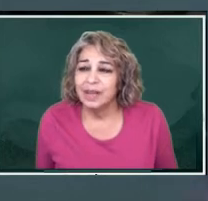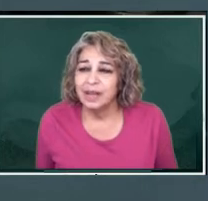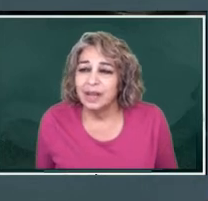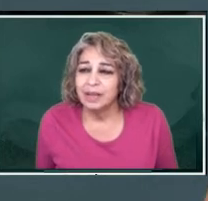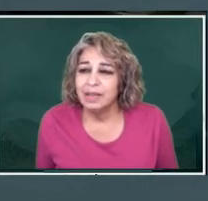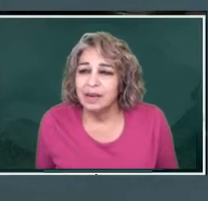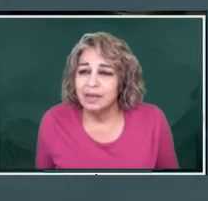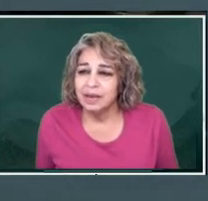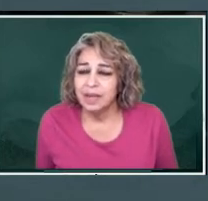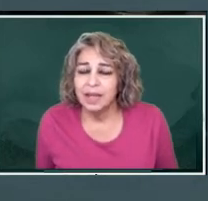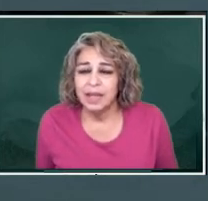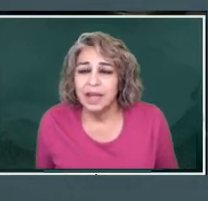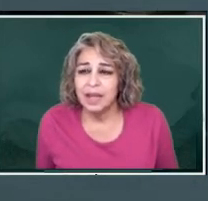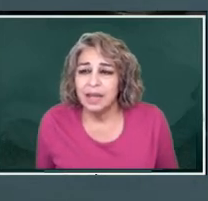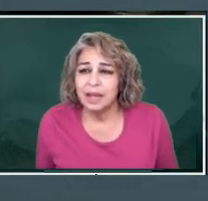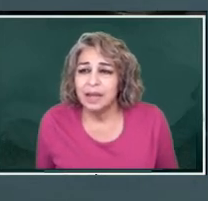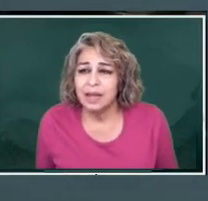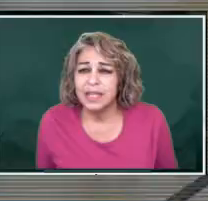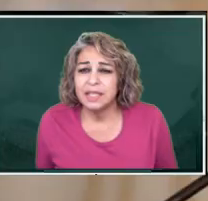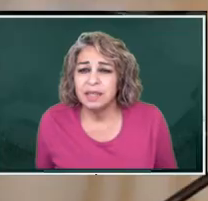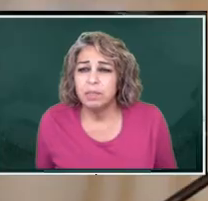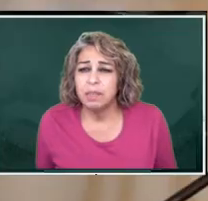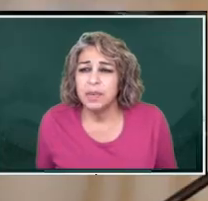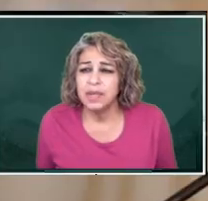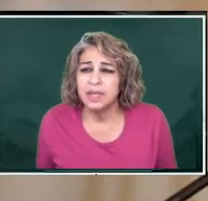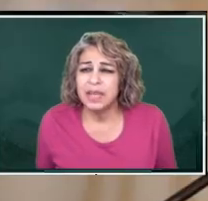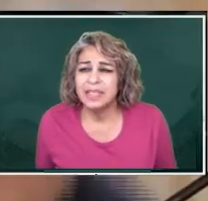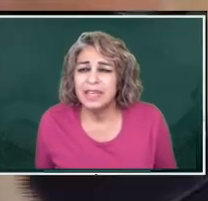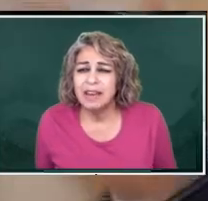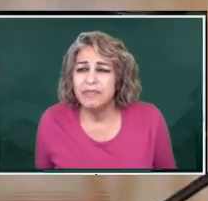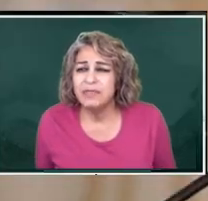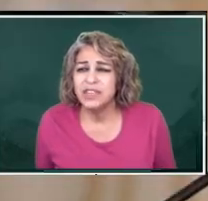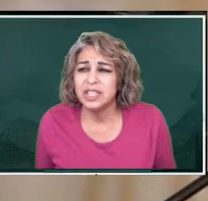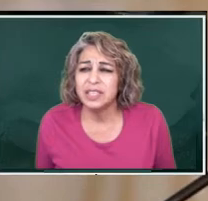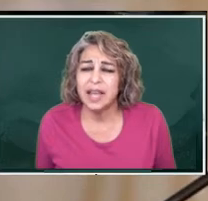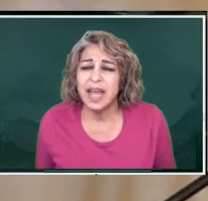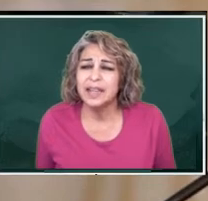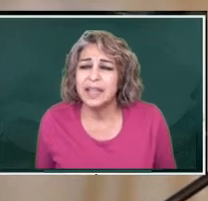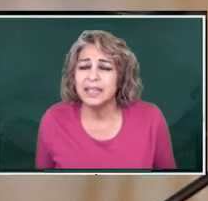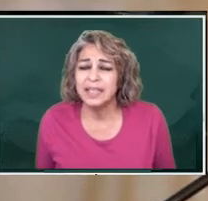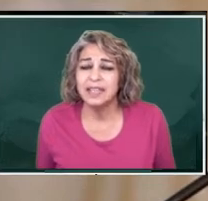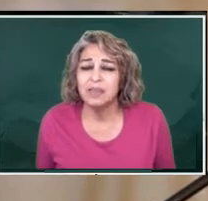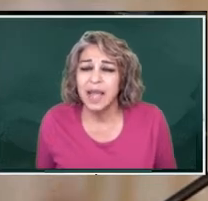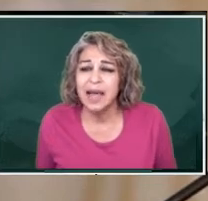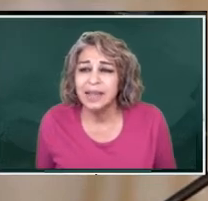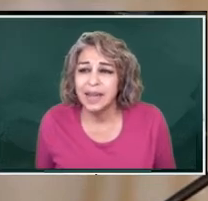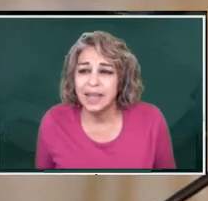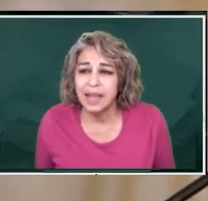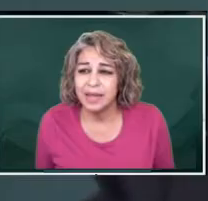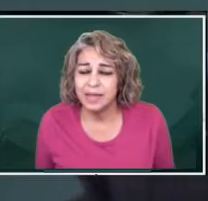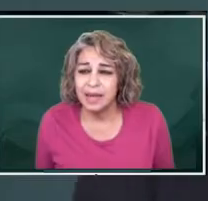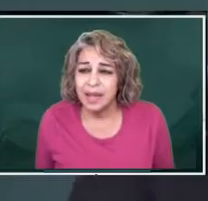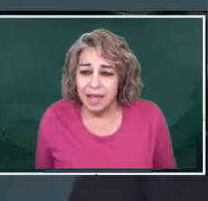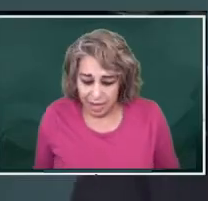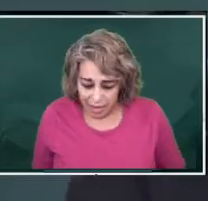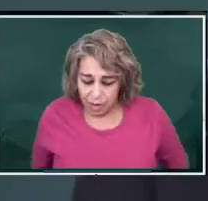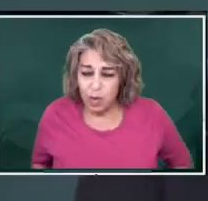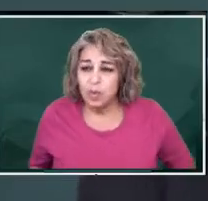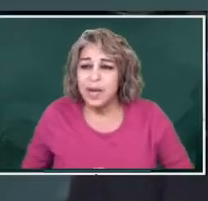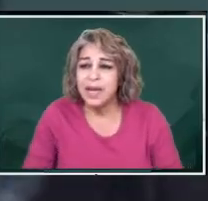there, it's, it's enough of just analyzing the reality and